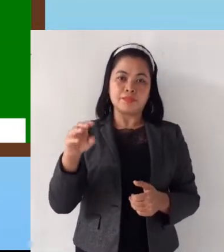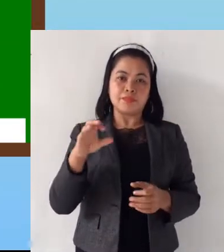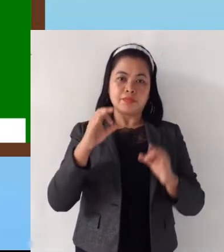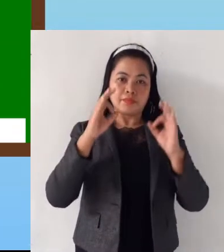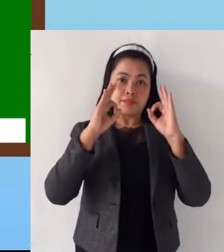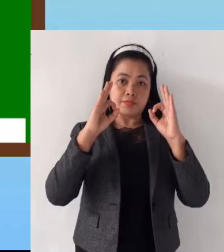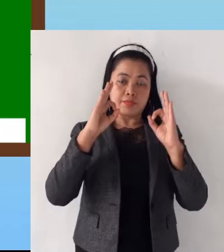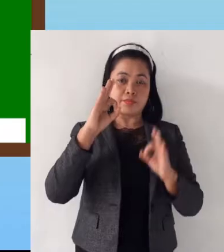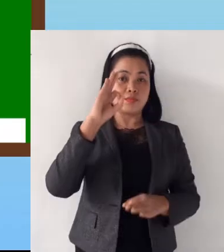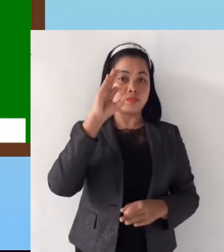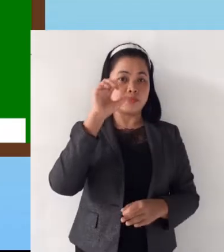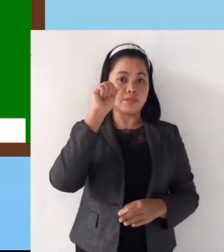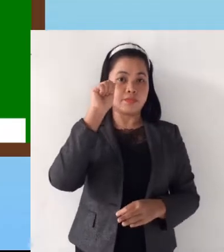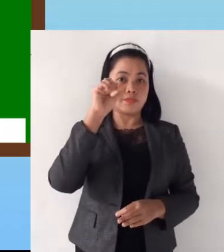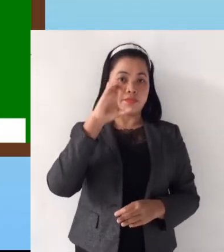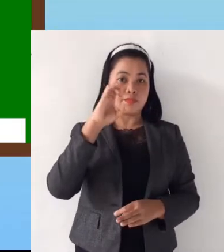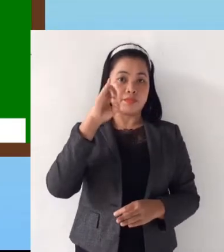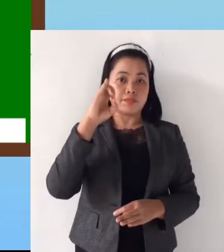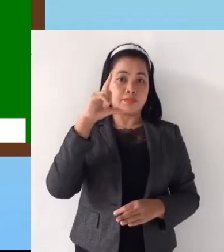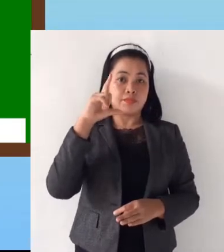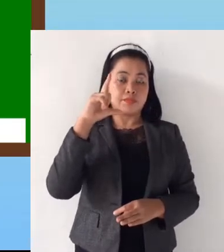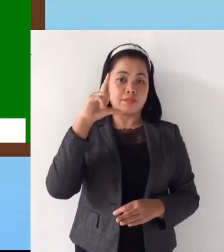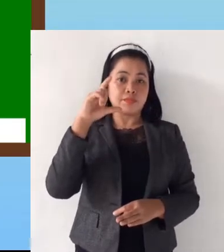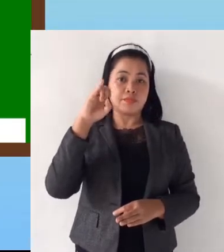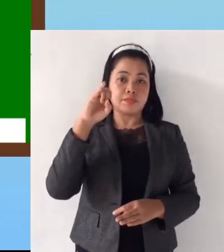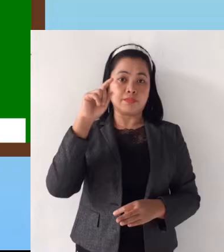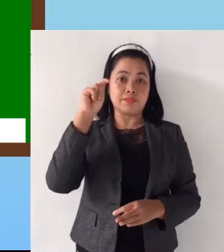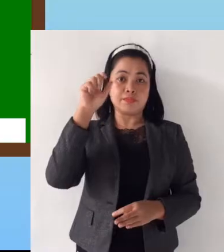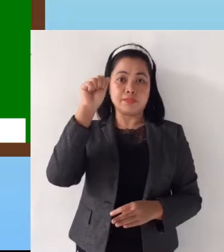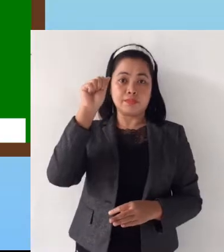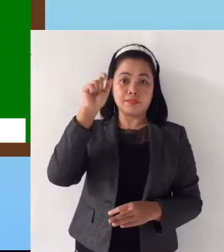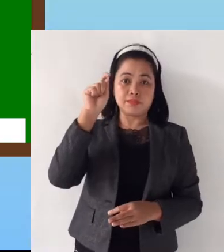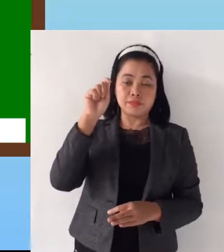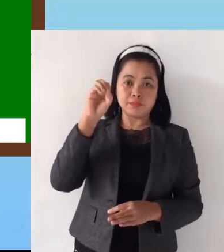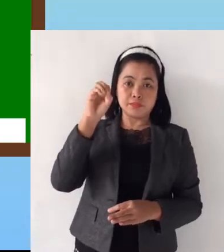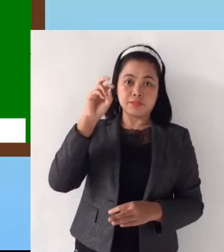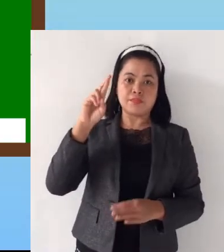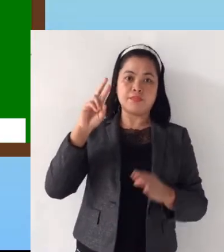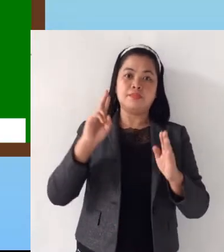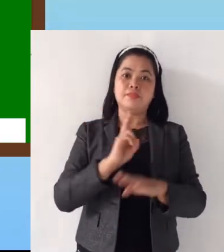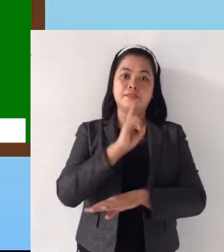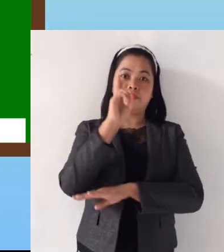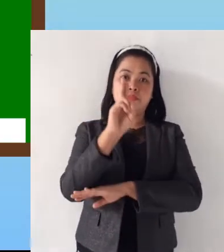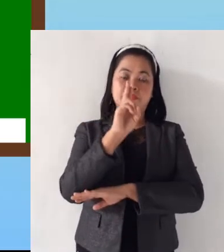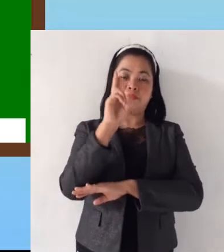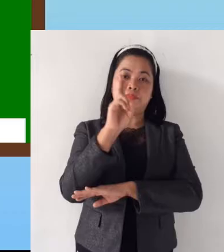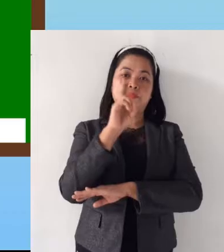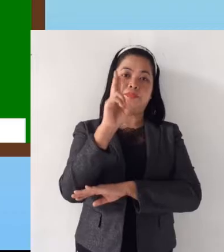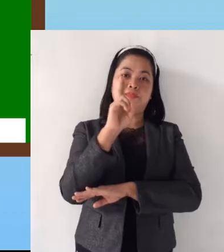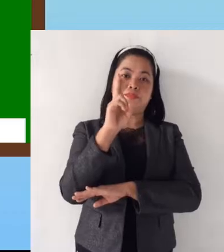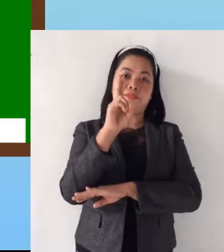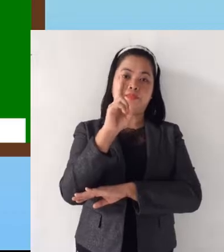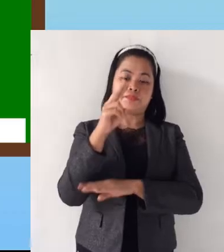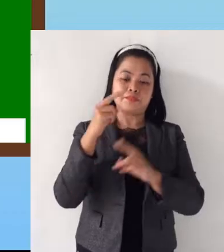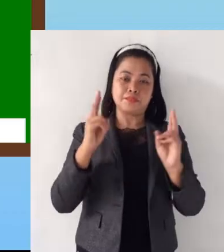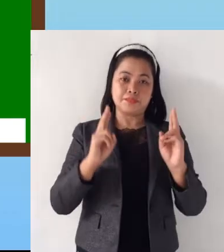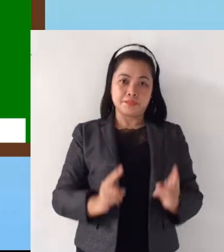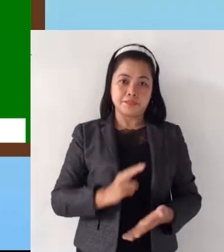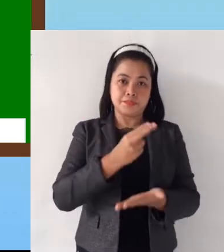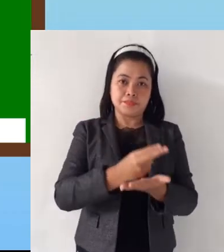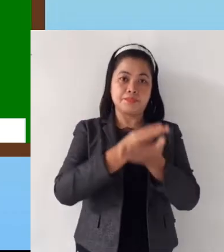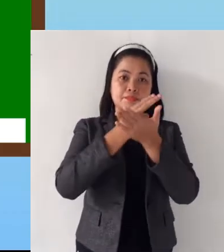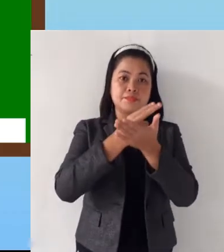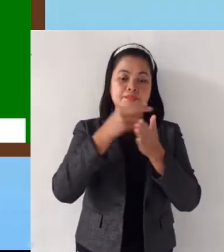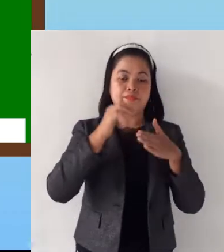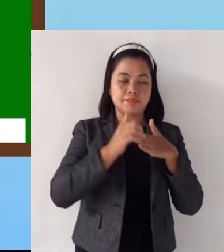and notes to the teacher. This contain helpful tips or strategies that will help you in